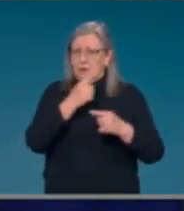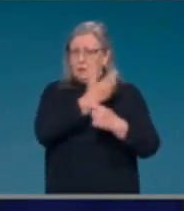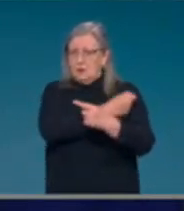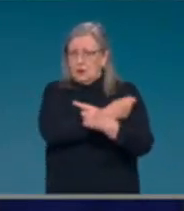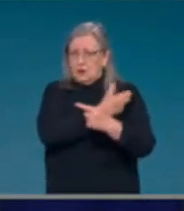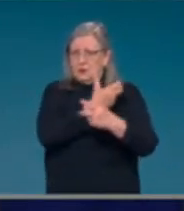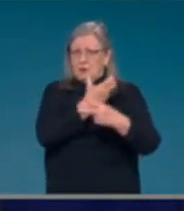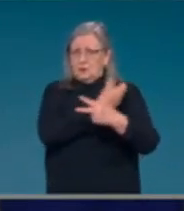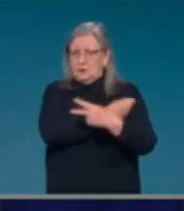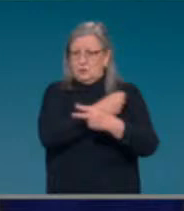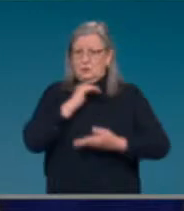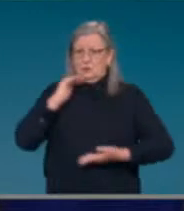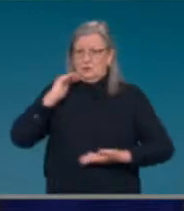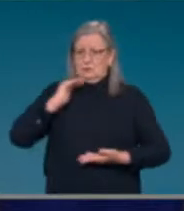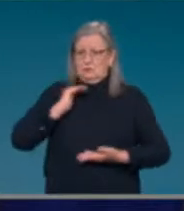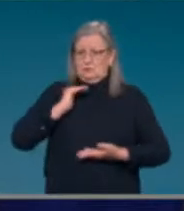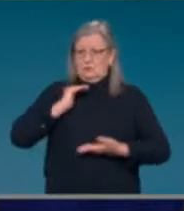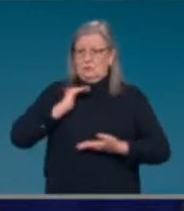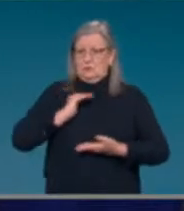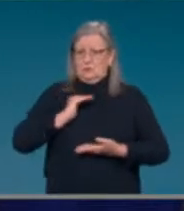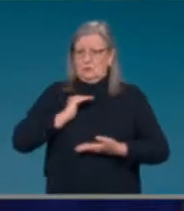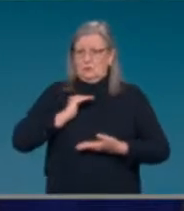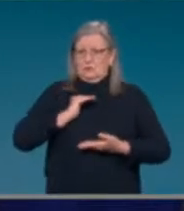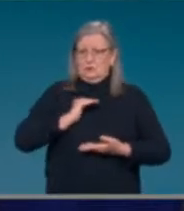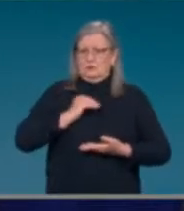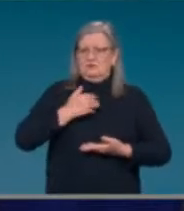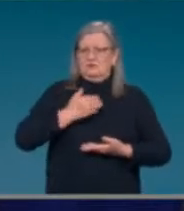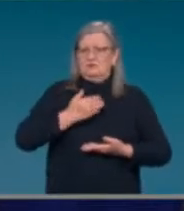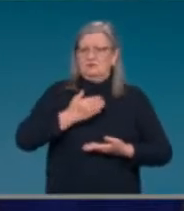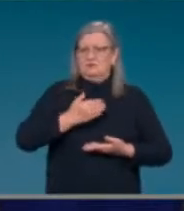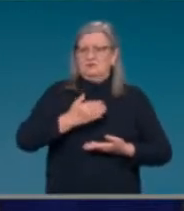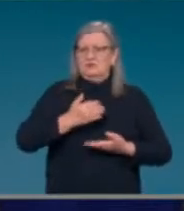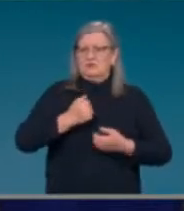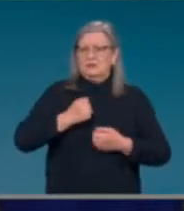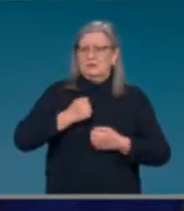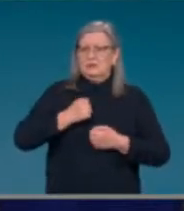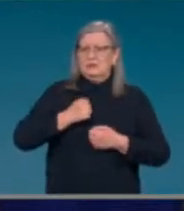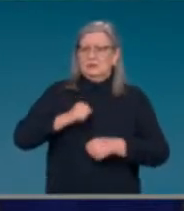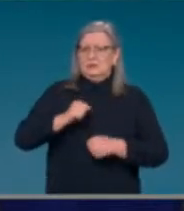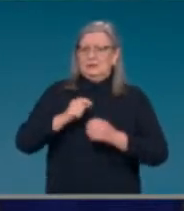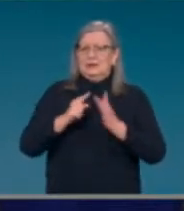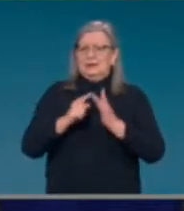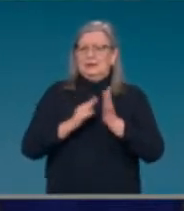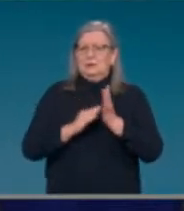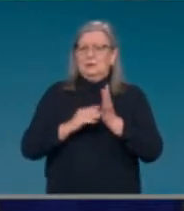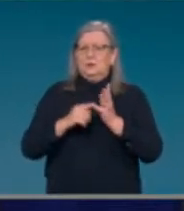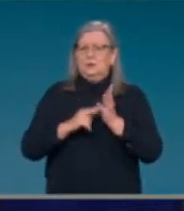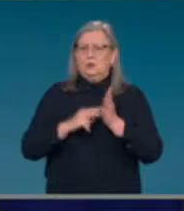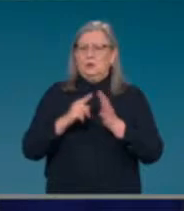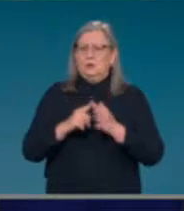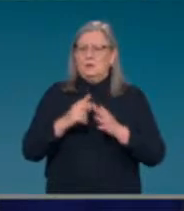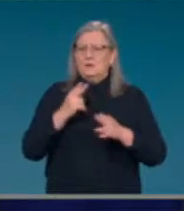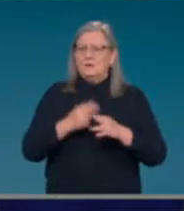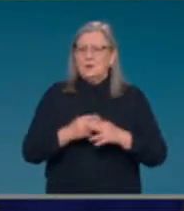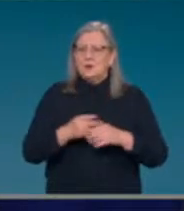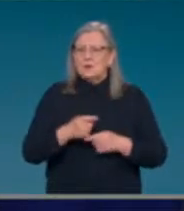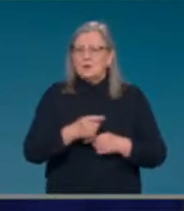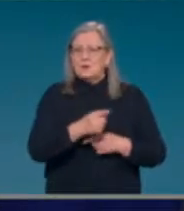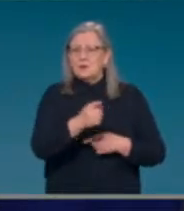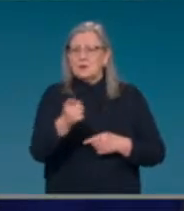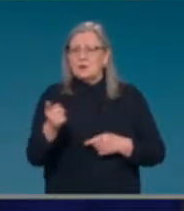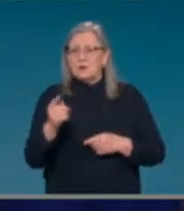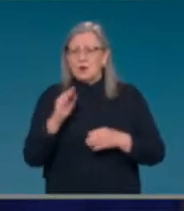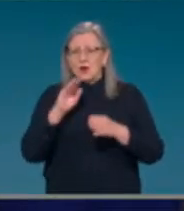it. There is some waning of the, uh, immune response, especially in people over 60, especially with those who have immunocompromises.